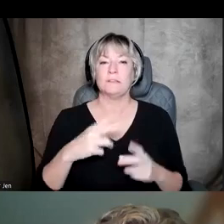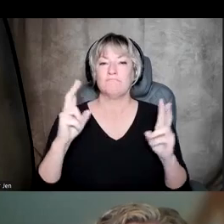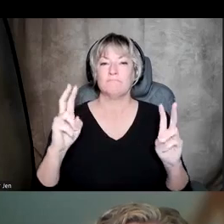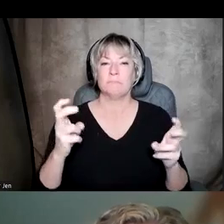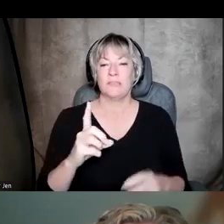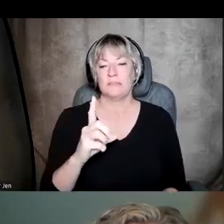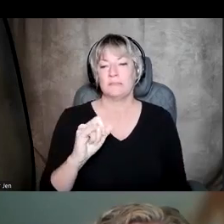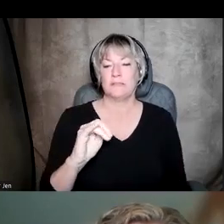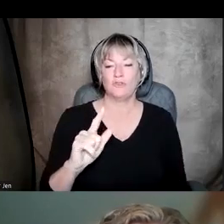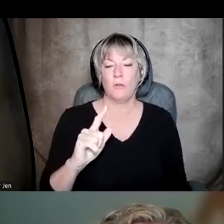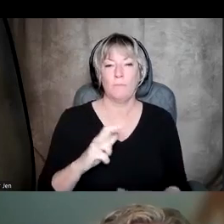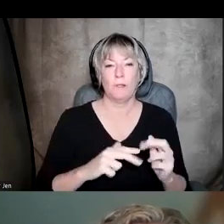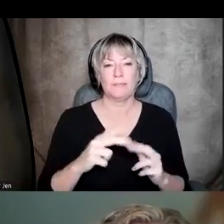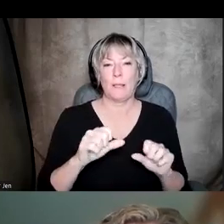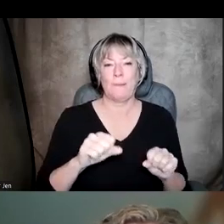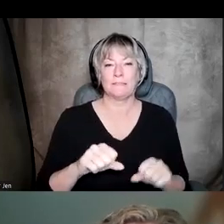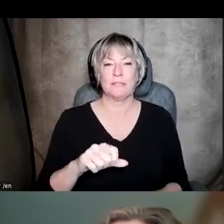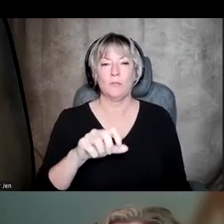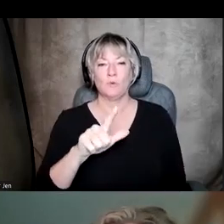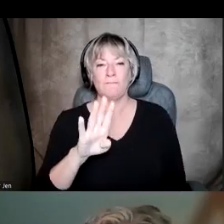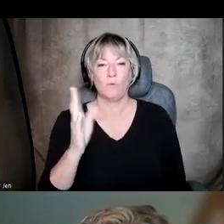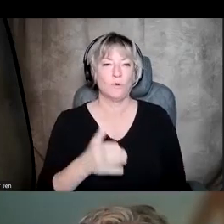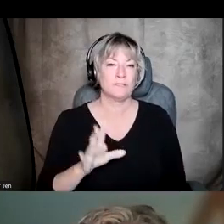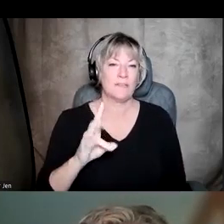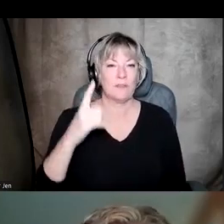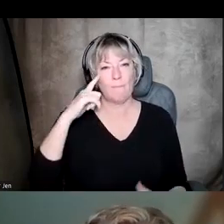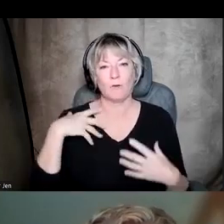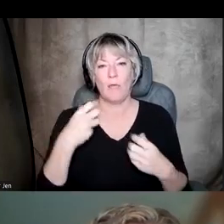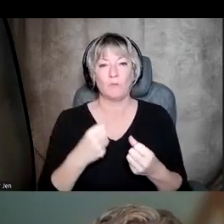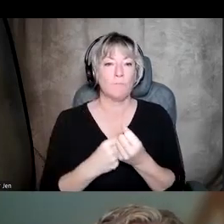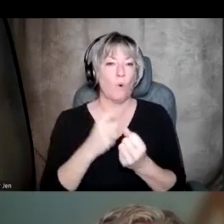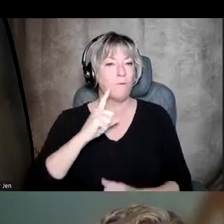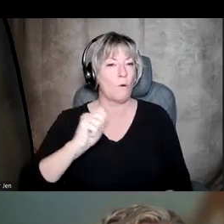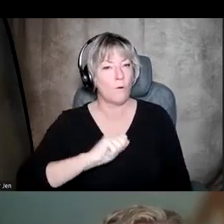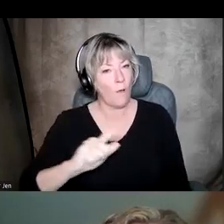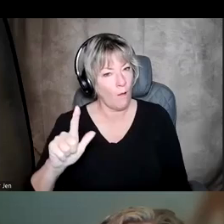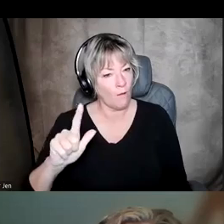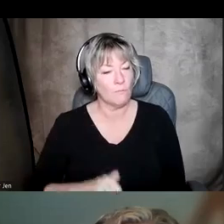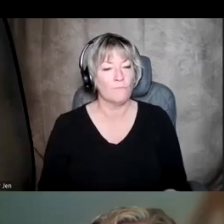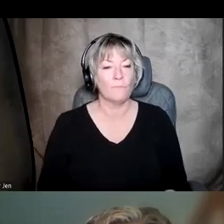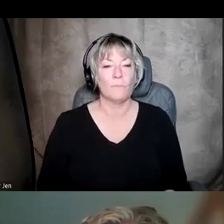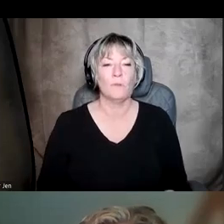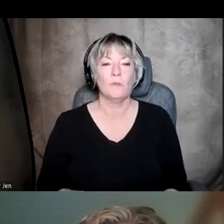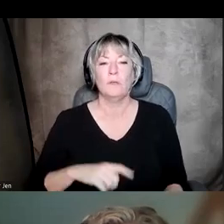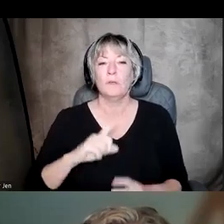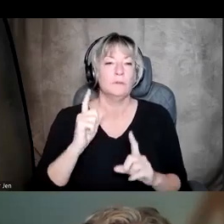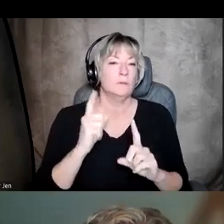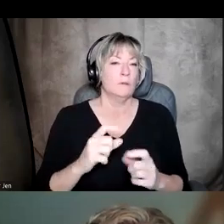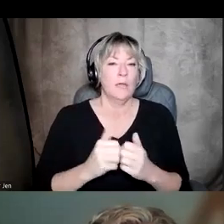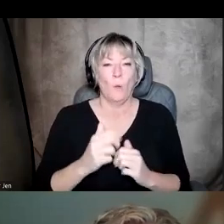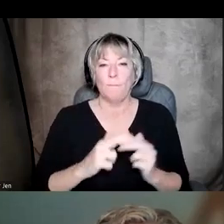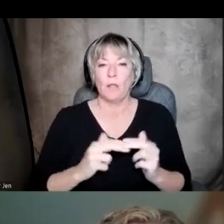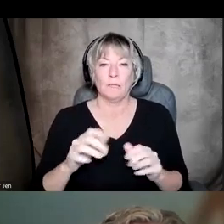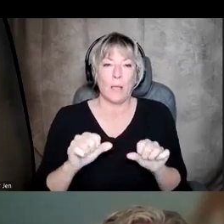Building Capacity 24-7 Mental Health Support for All. And it's all about how to build capacity